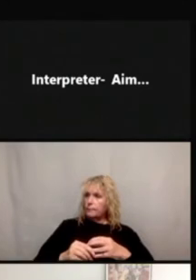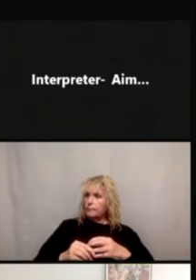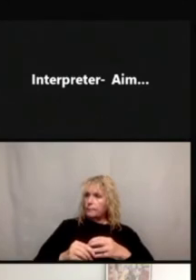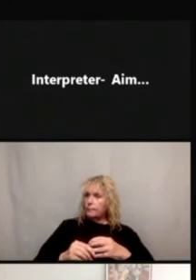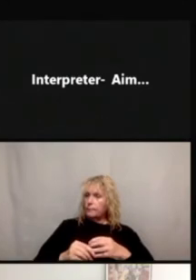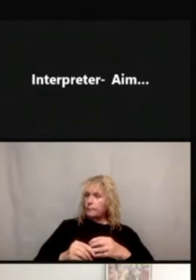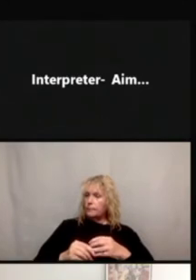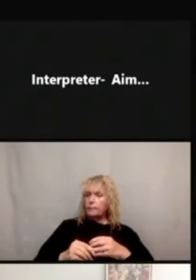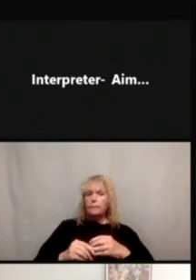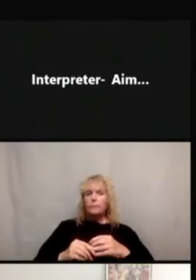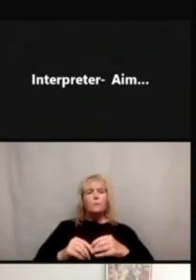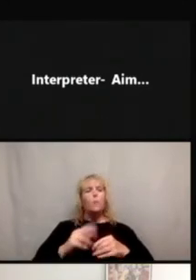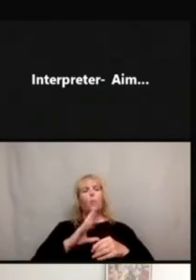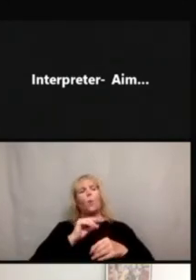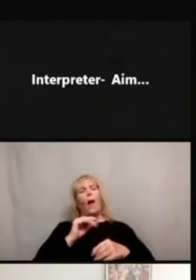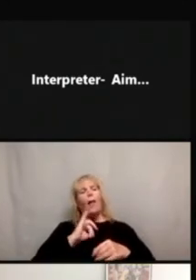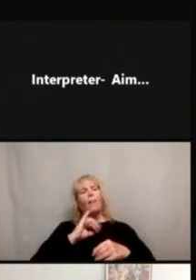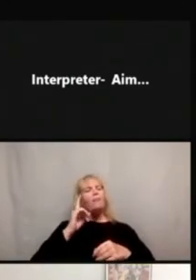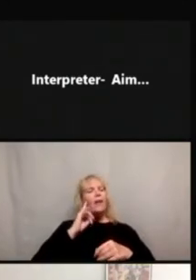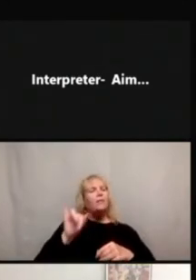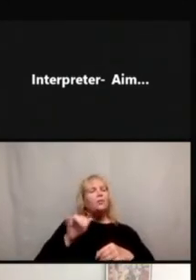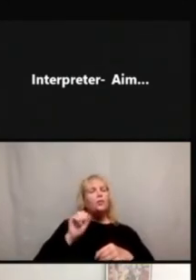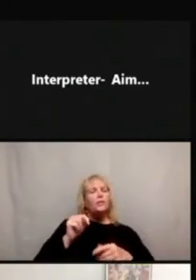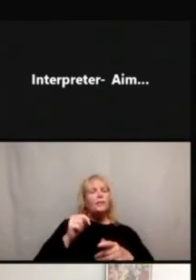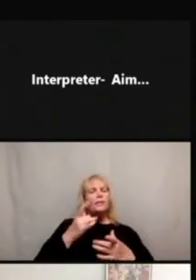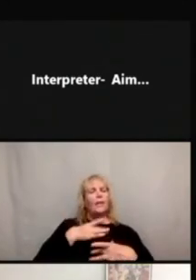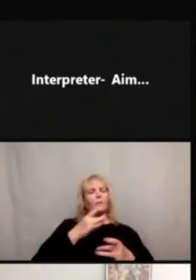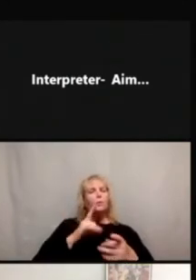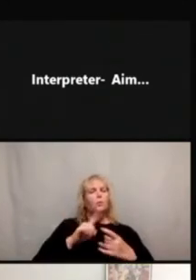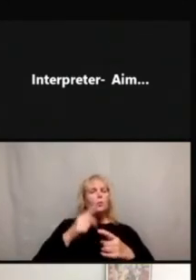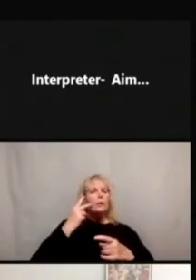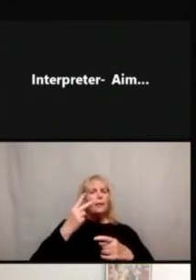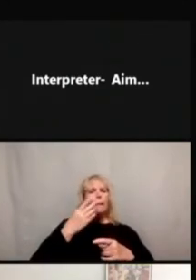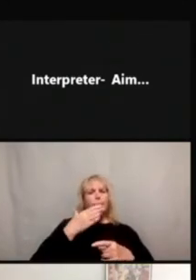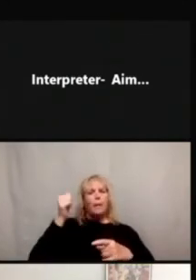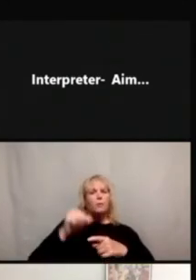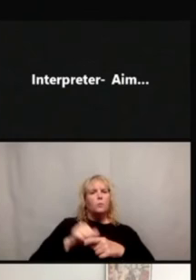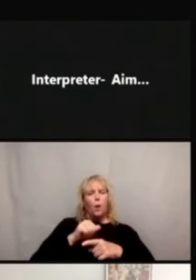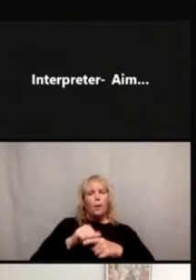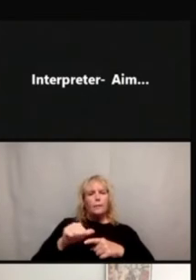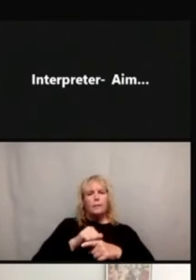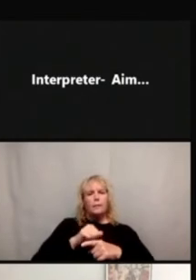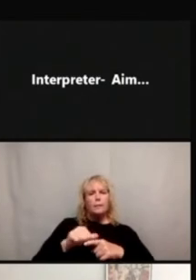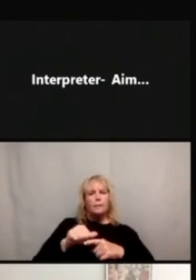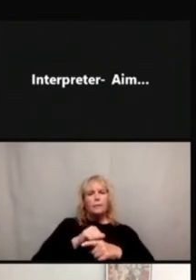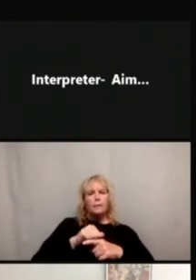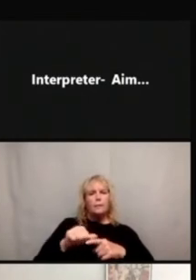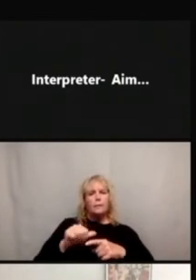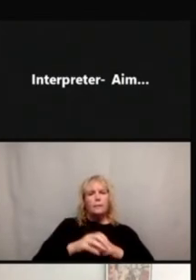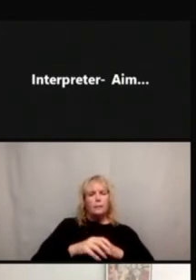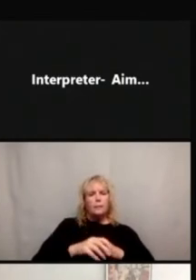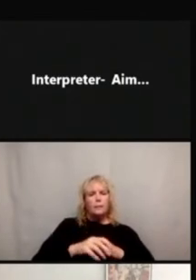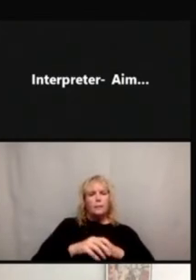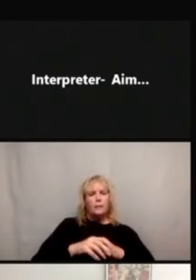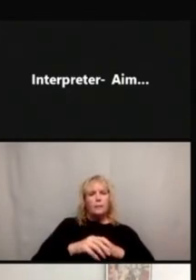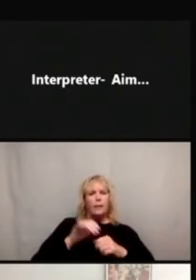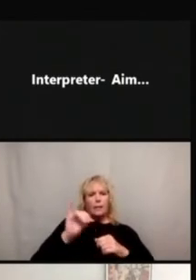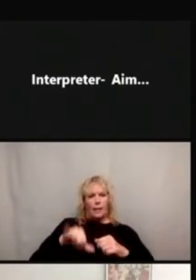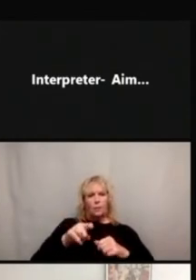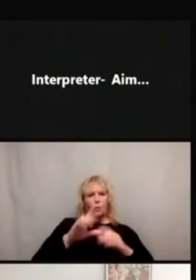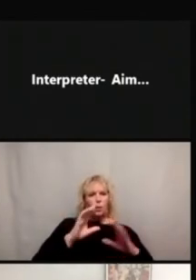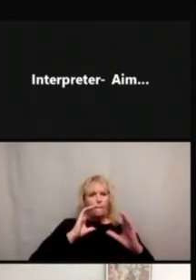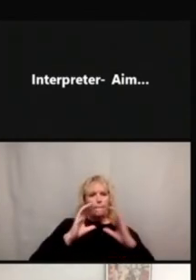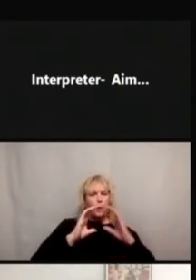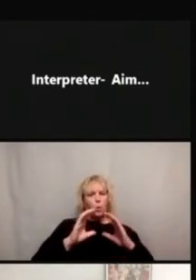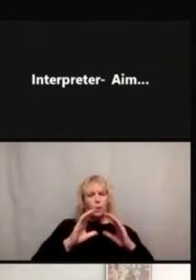I think it's just interesting to see the best practices that this communication board typically